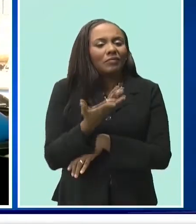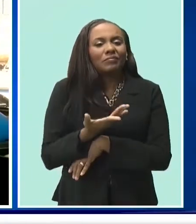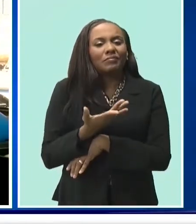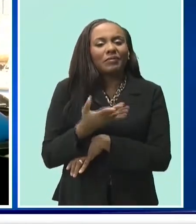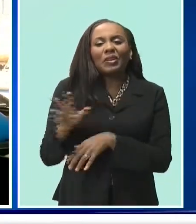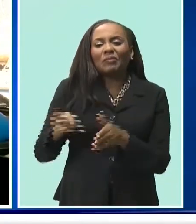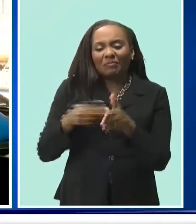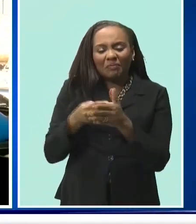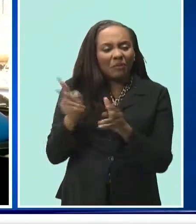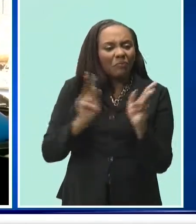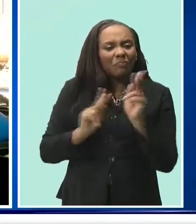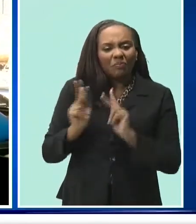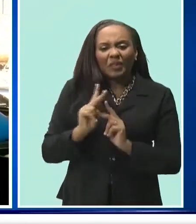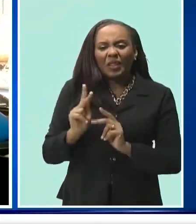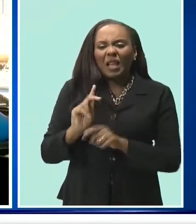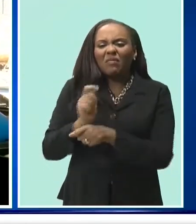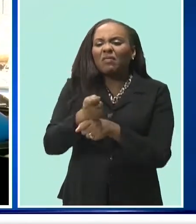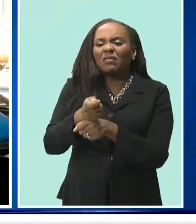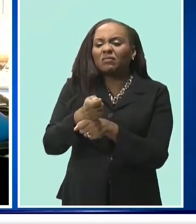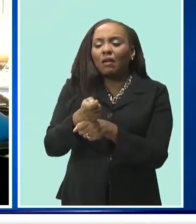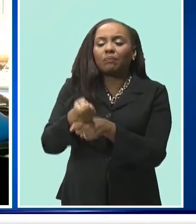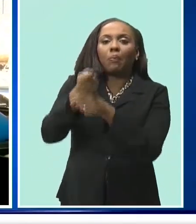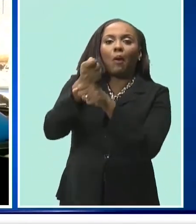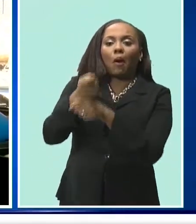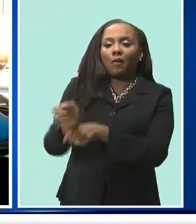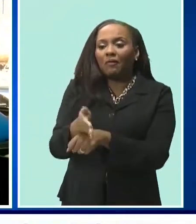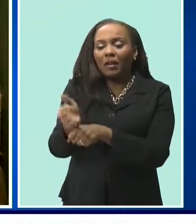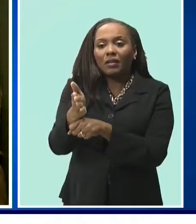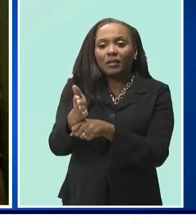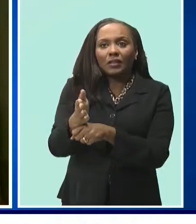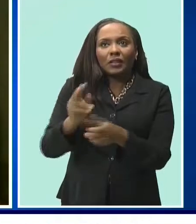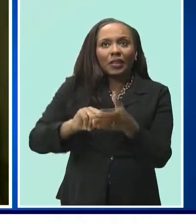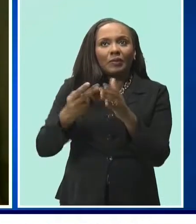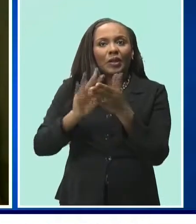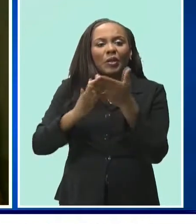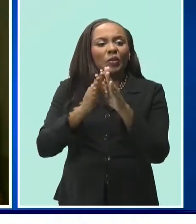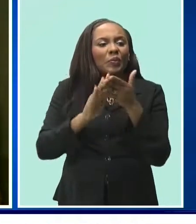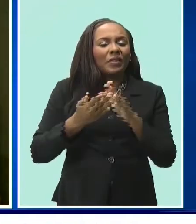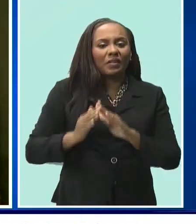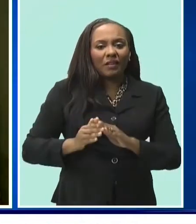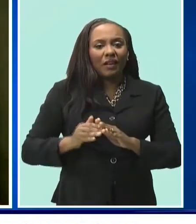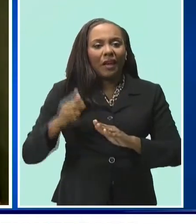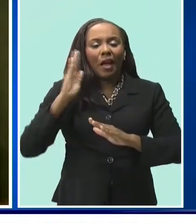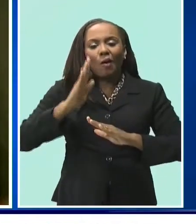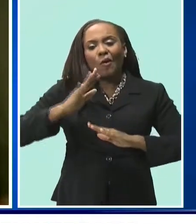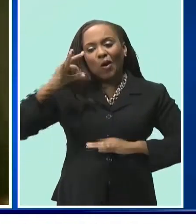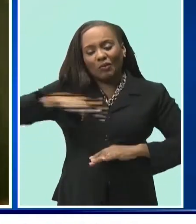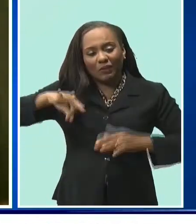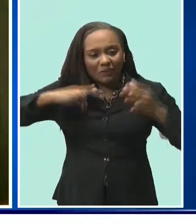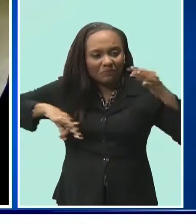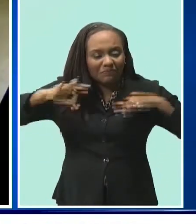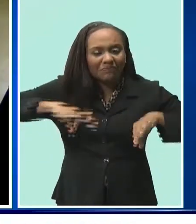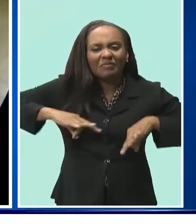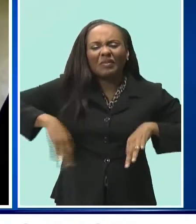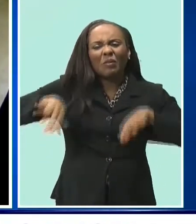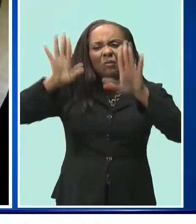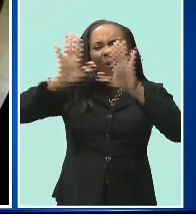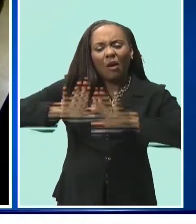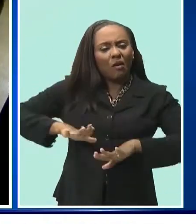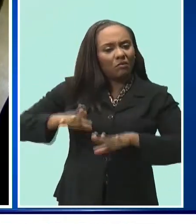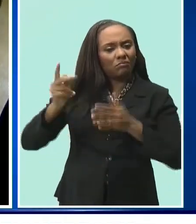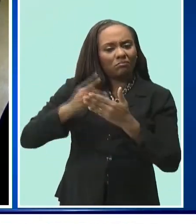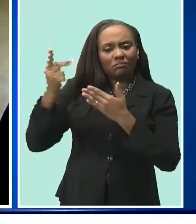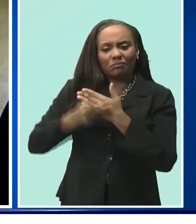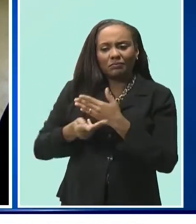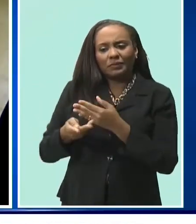commitment to the community but a safe healthy community will eventually become myself healthy buyers. So it's an excellent program to feed our